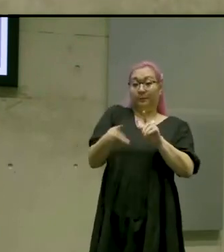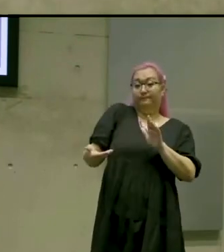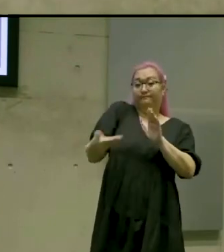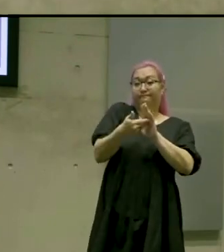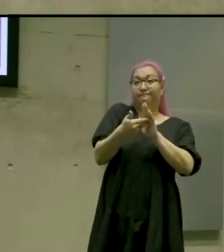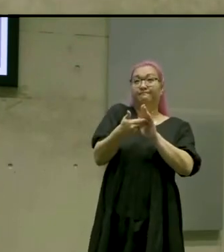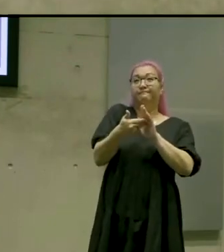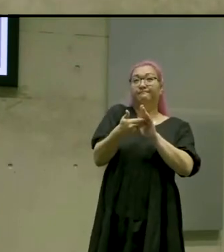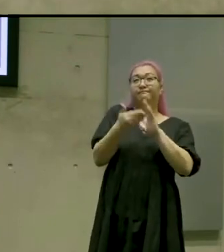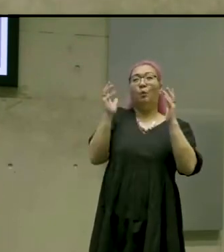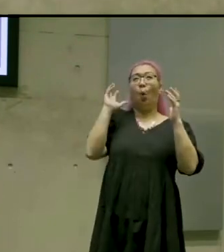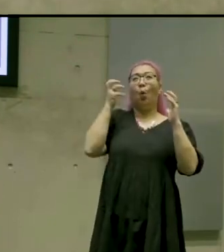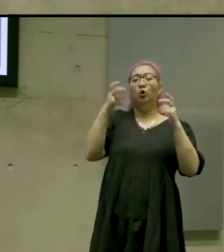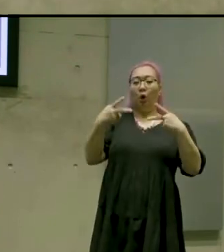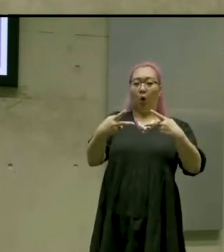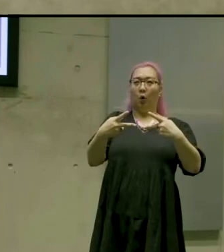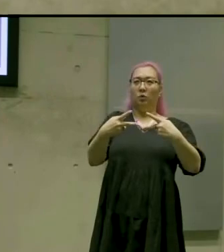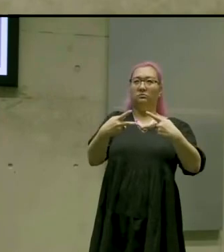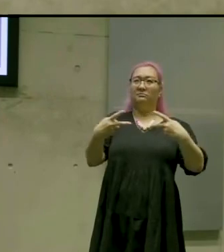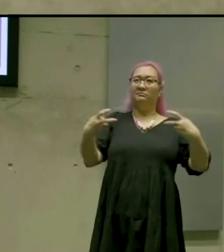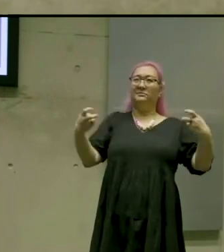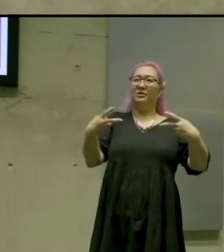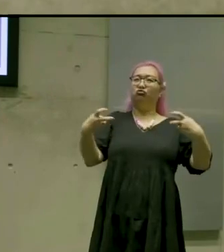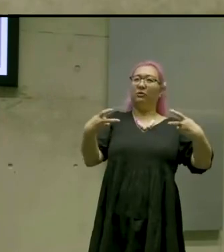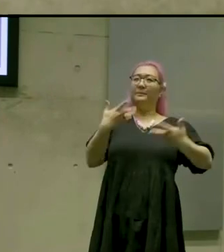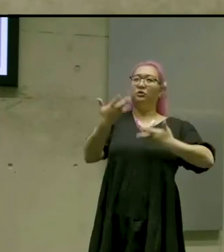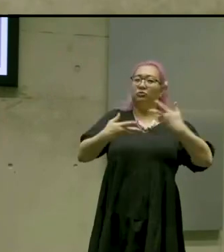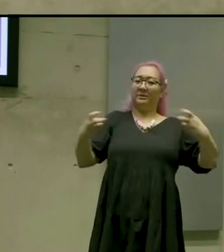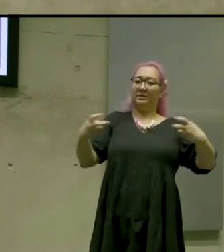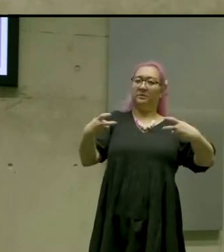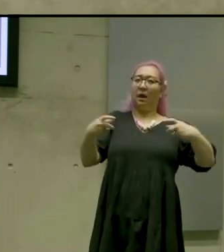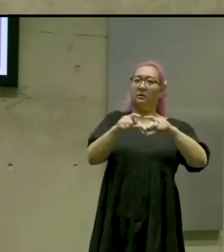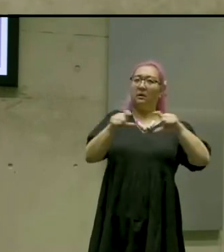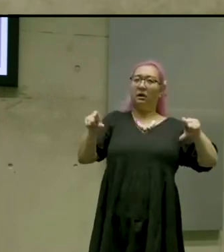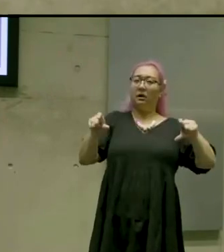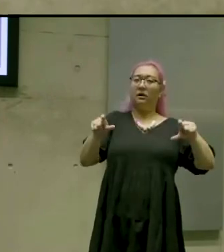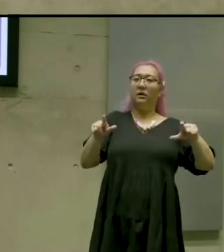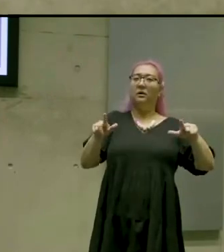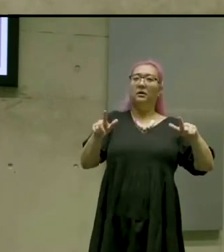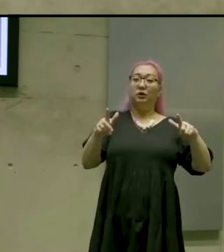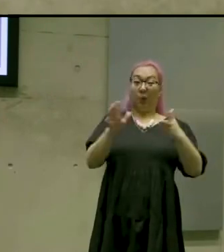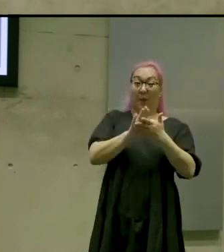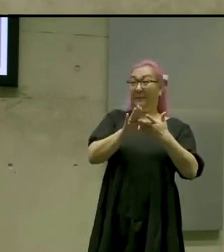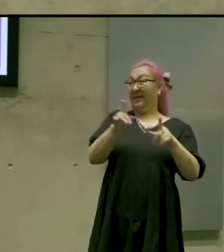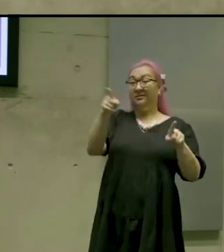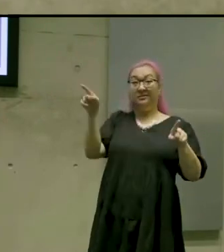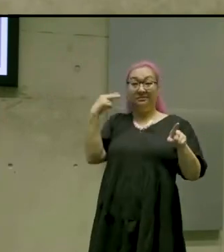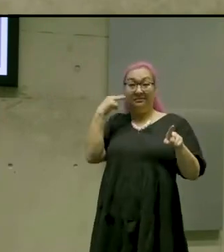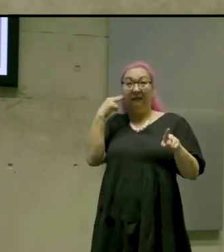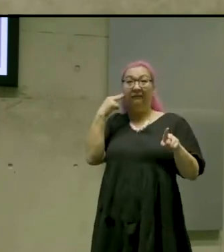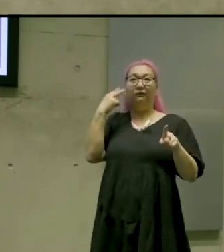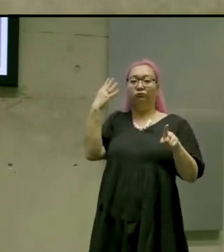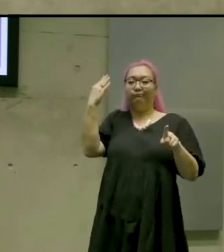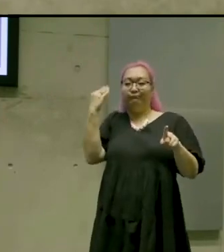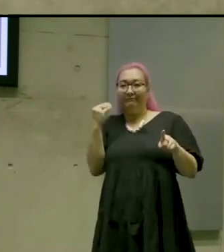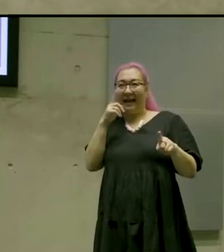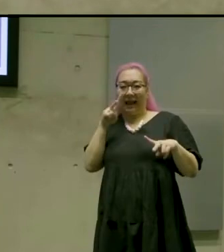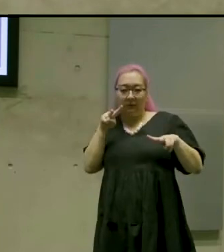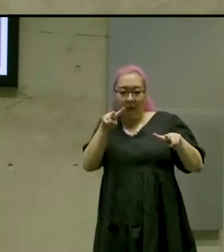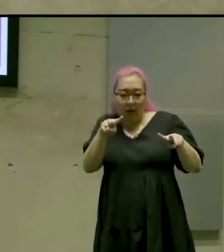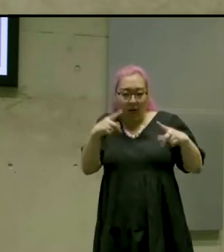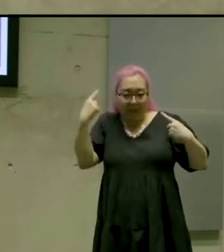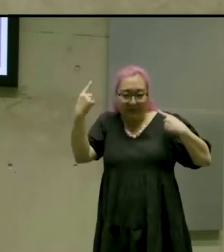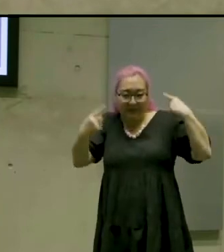little bits of audio that for players who are deaf or hard of hearing they sort of give that context as well.